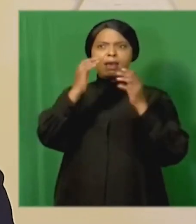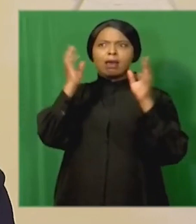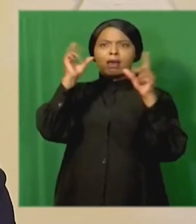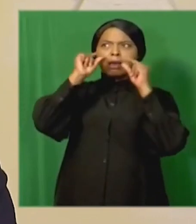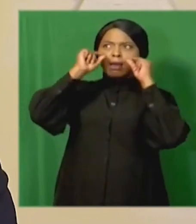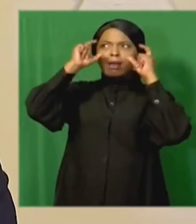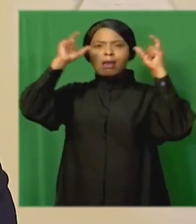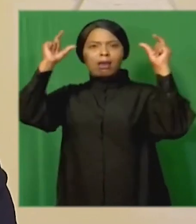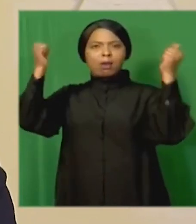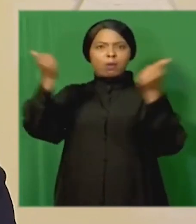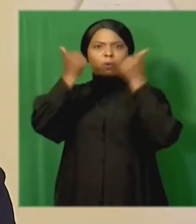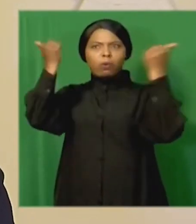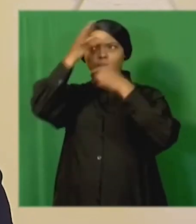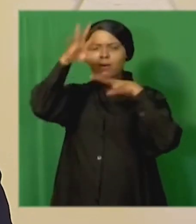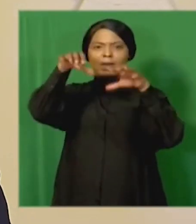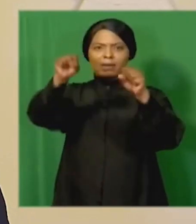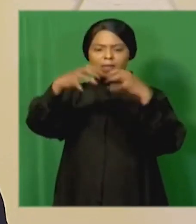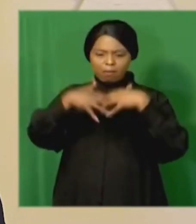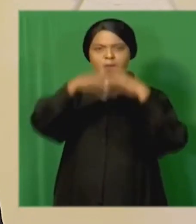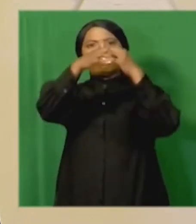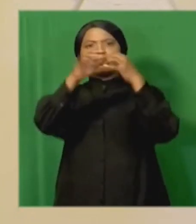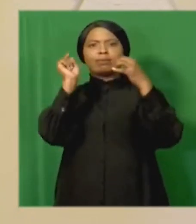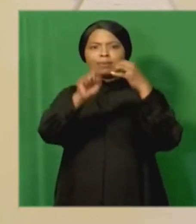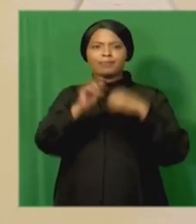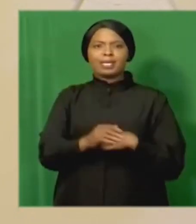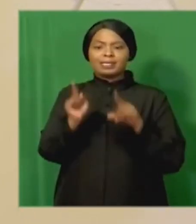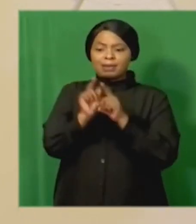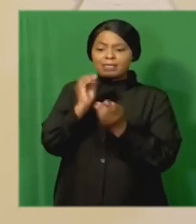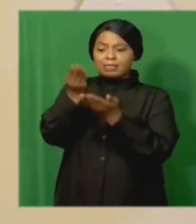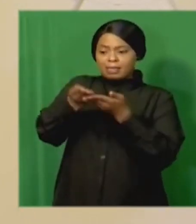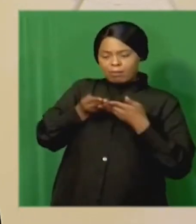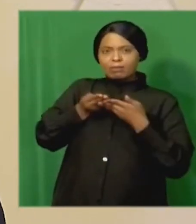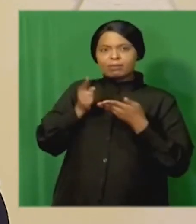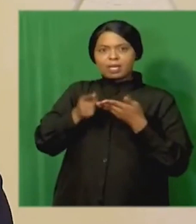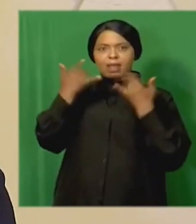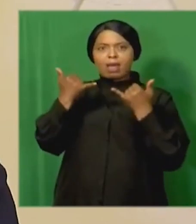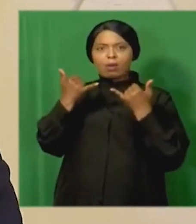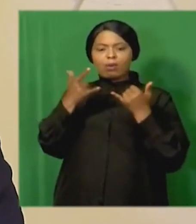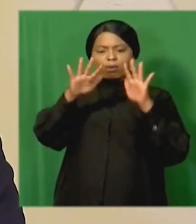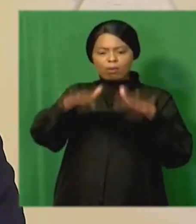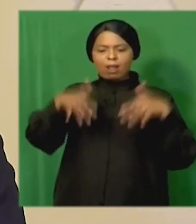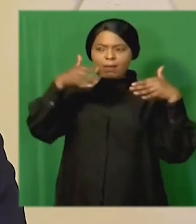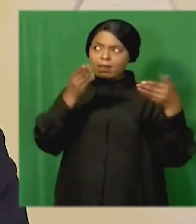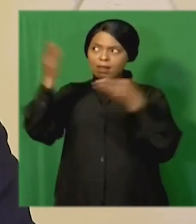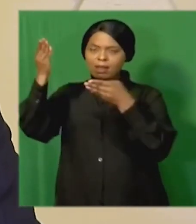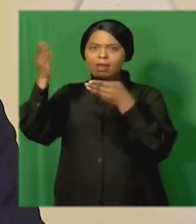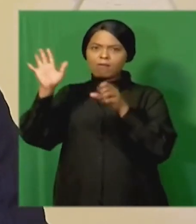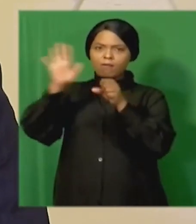establishment of the state capture commission the submission of this response to parliament gives full effect